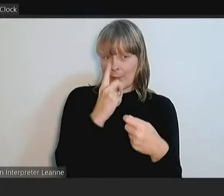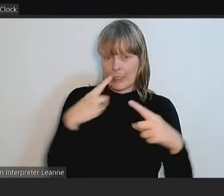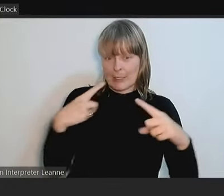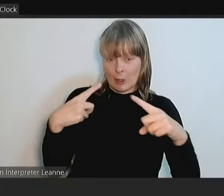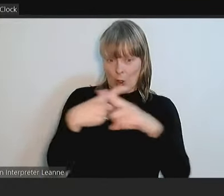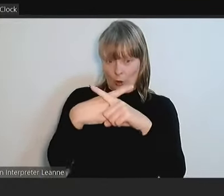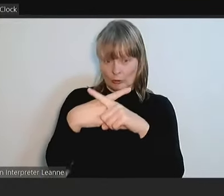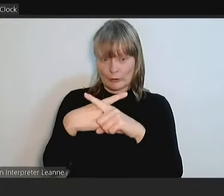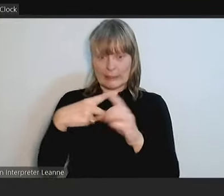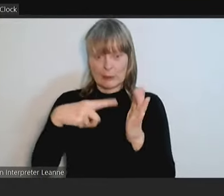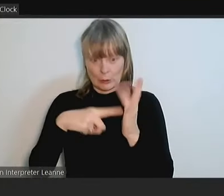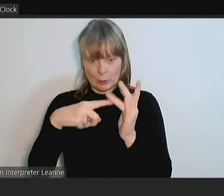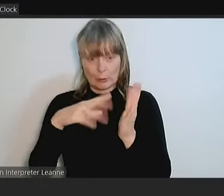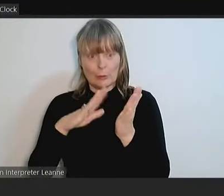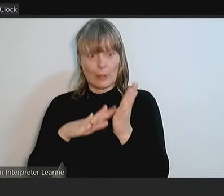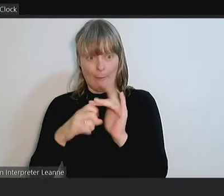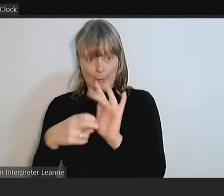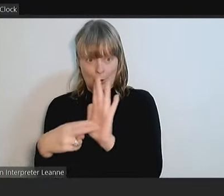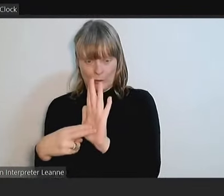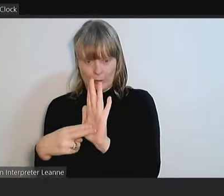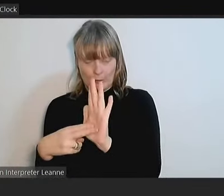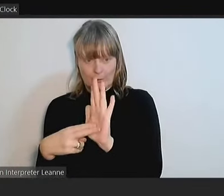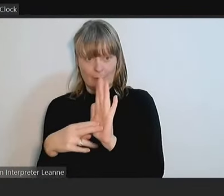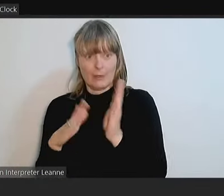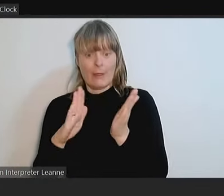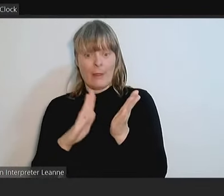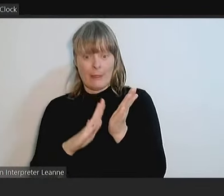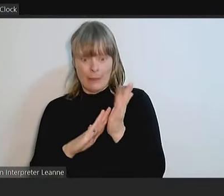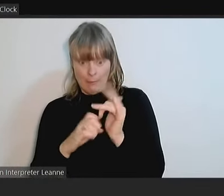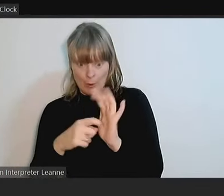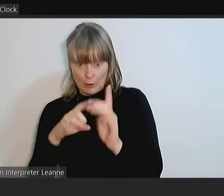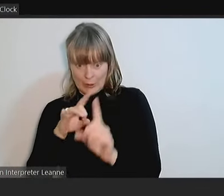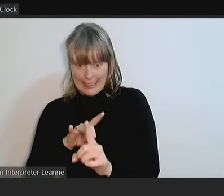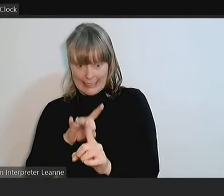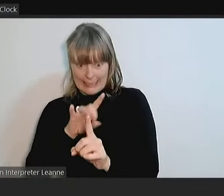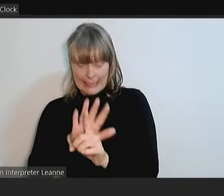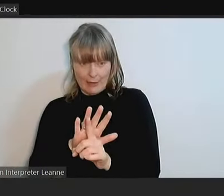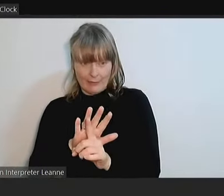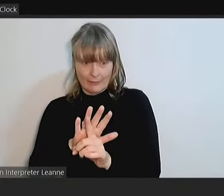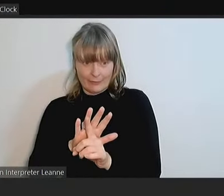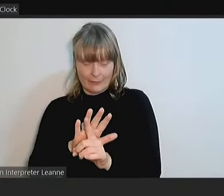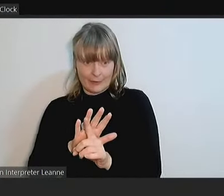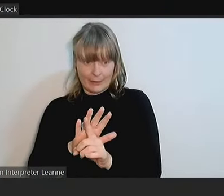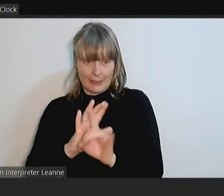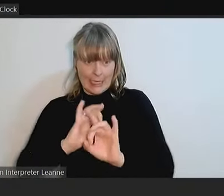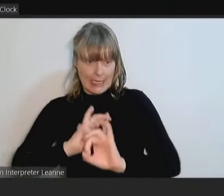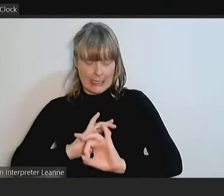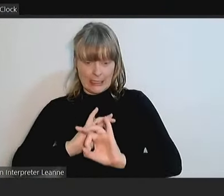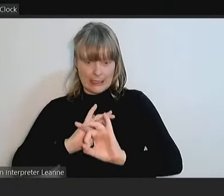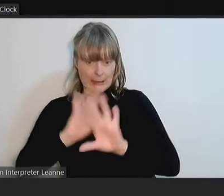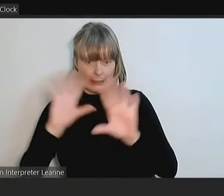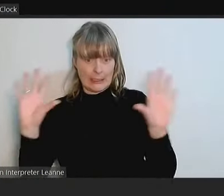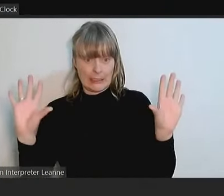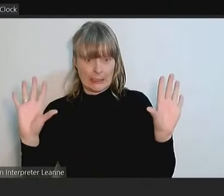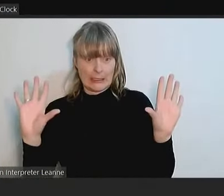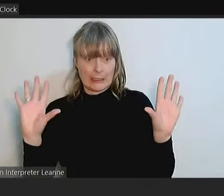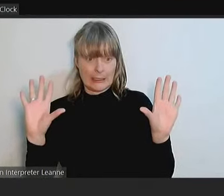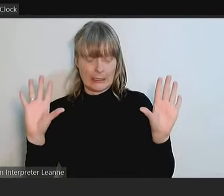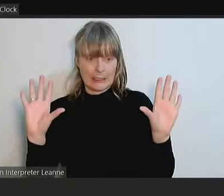understand it, and because the motion explicitly takes out